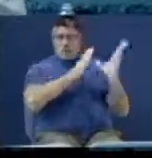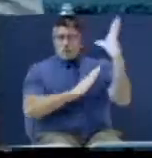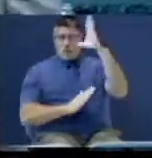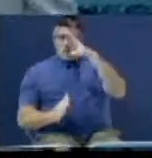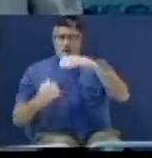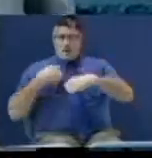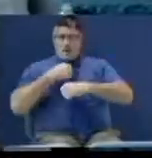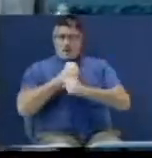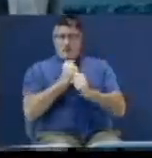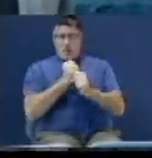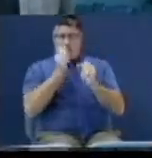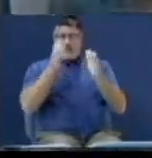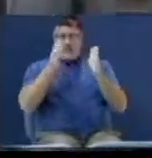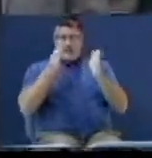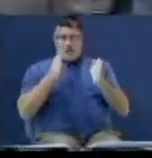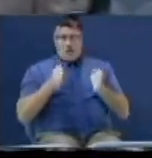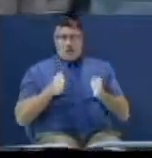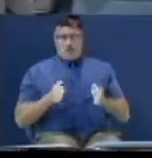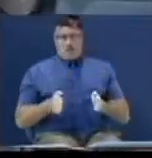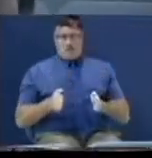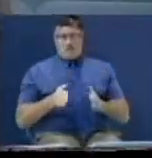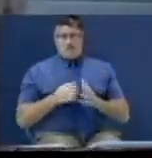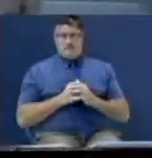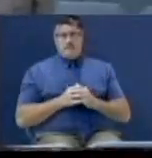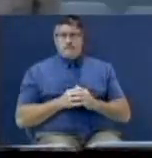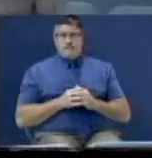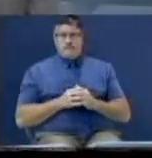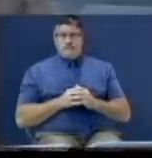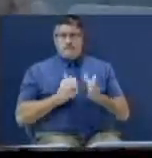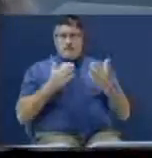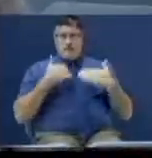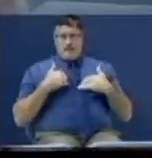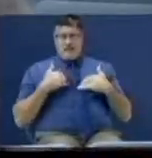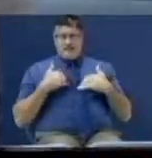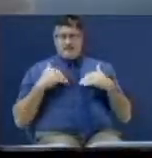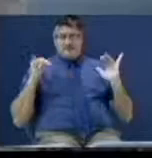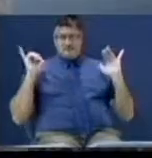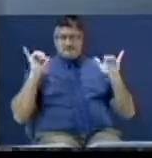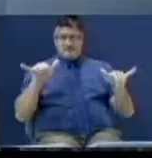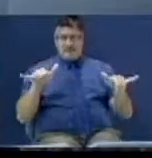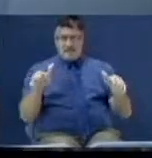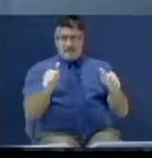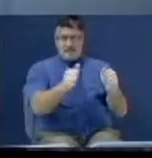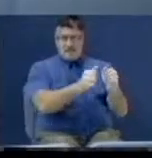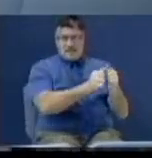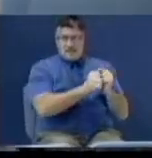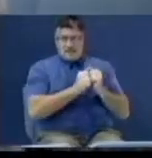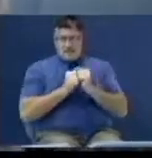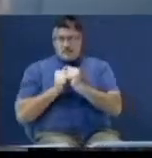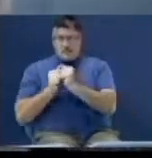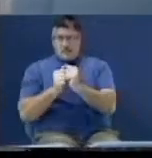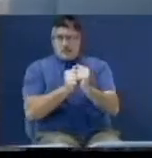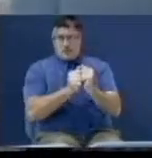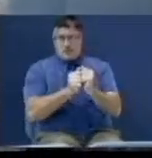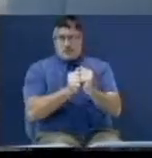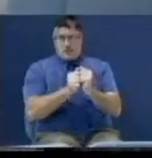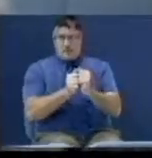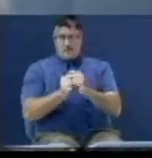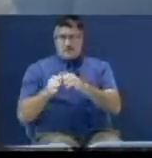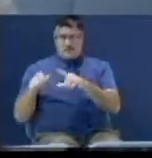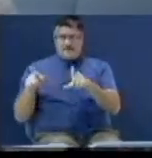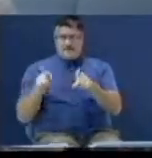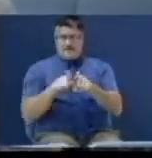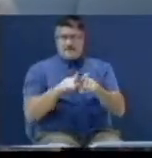I ain't got time for that. Listen, we got to get together. Hey, church, we need on the same